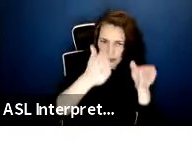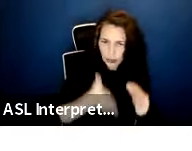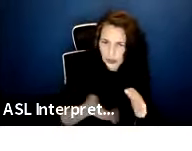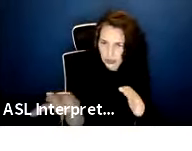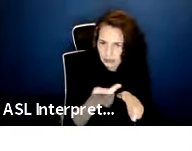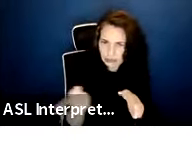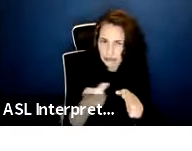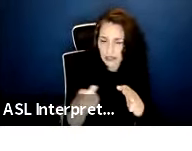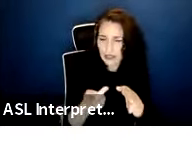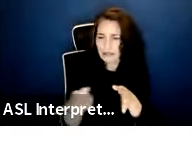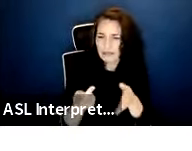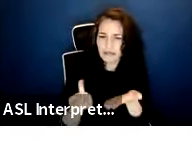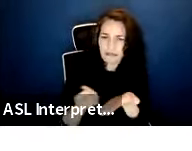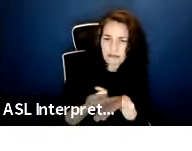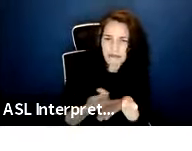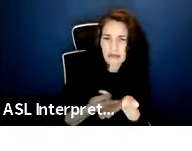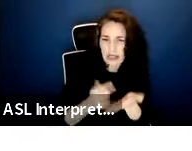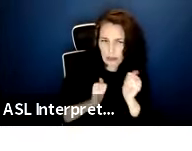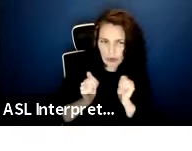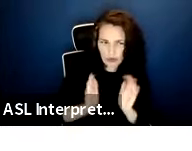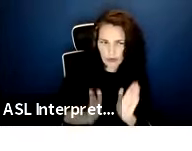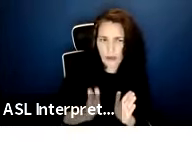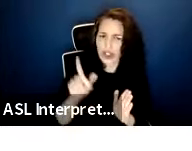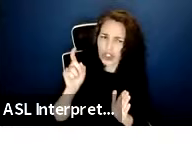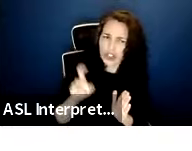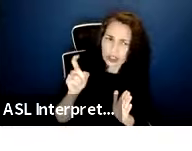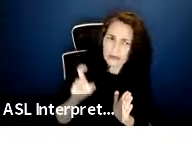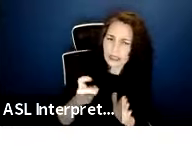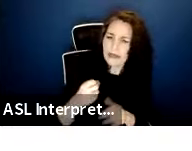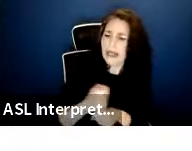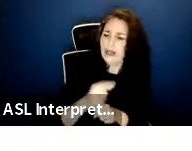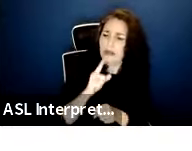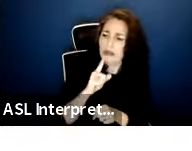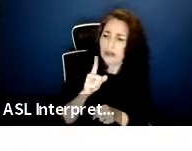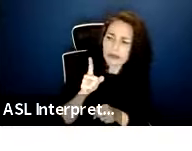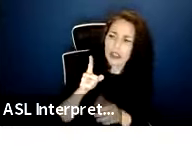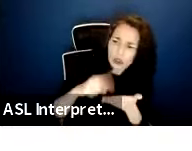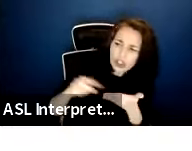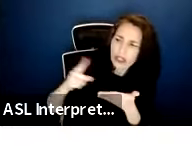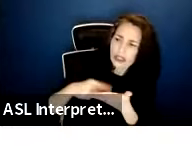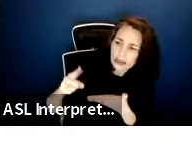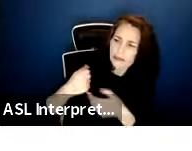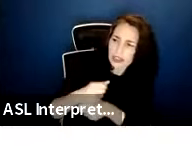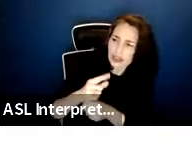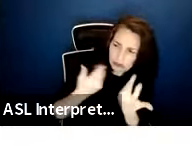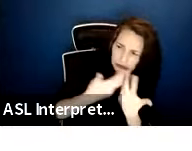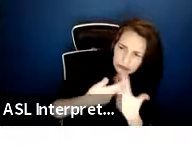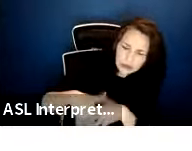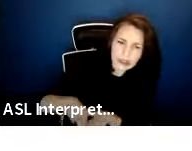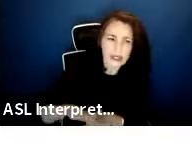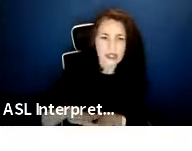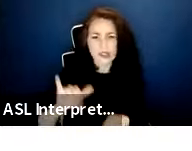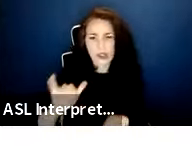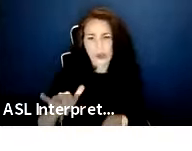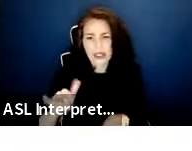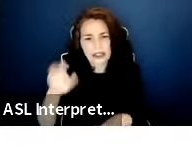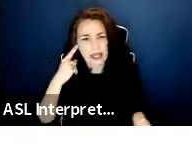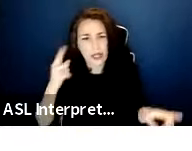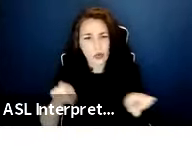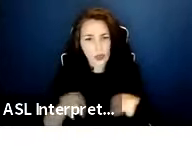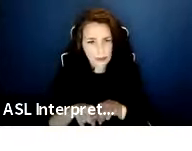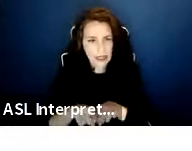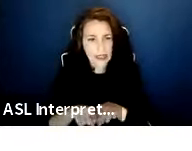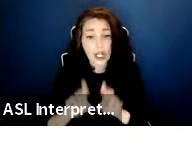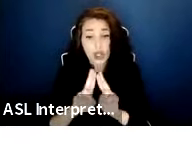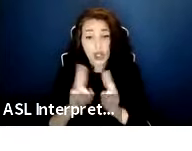performers should be aware of these issues and check in on them as needed. Under this agreement, not only can the union bring